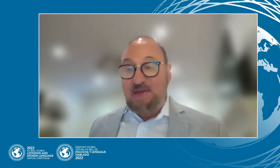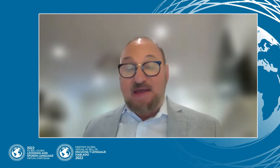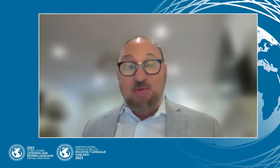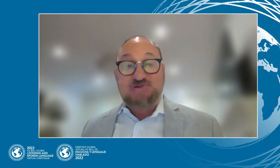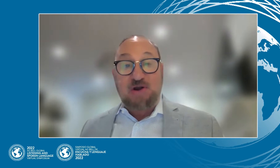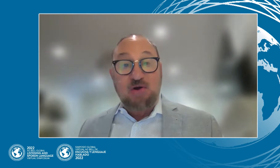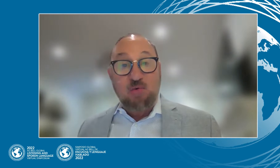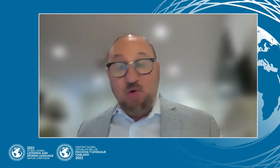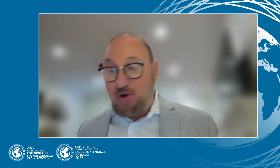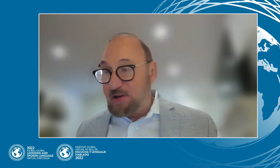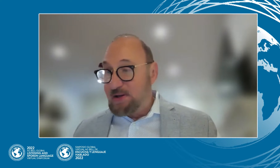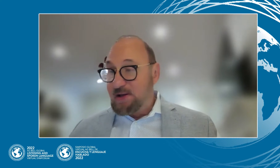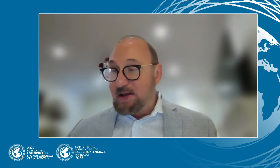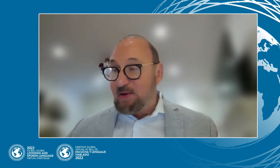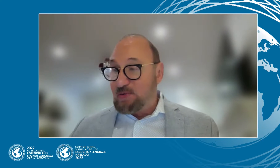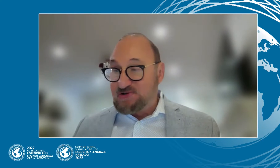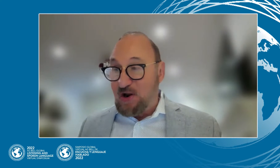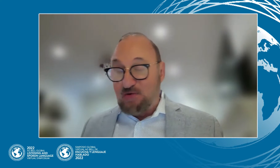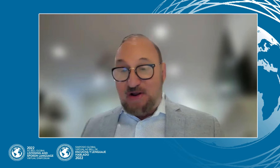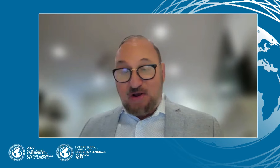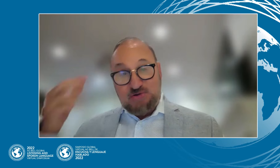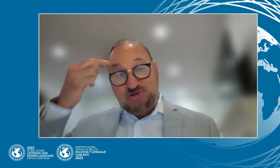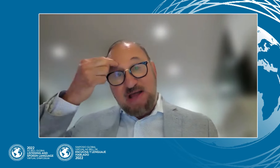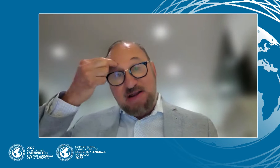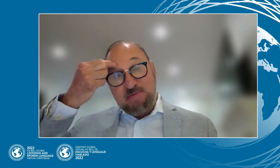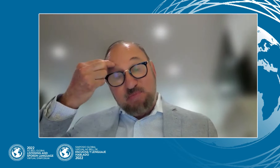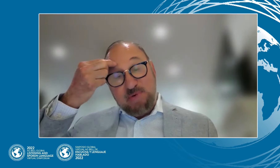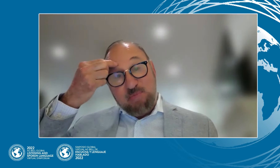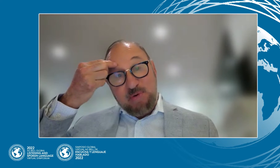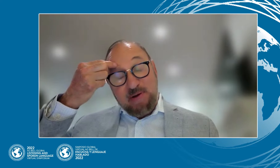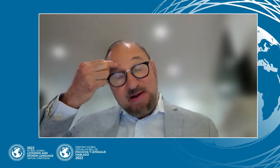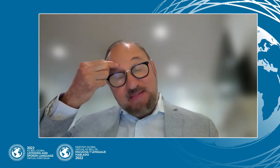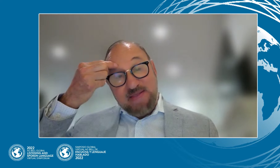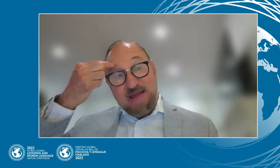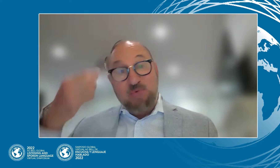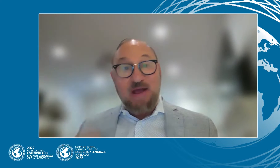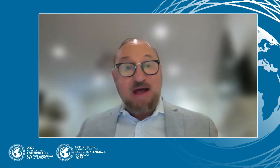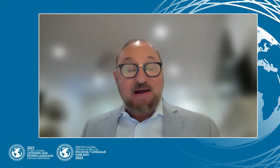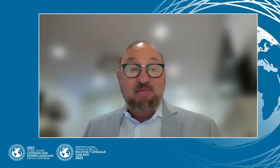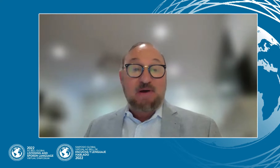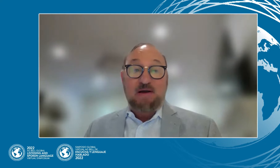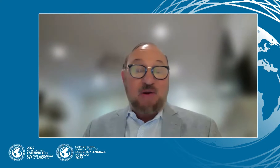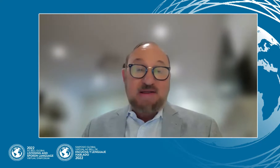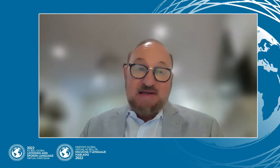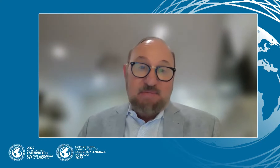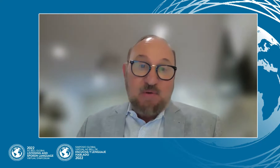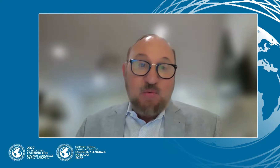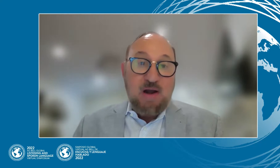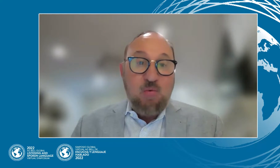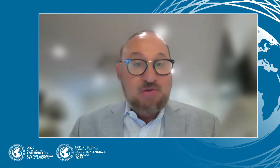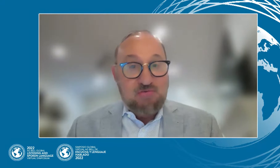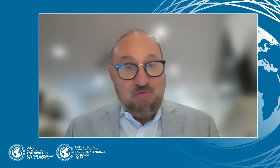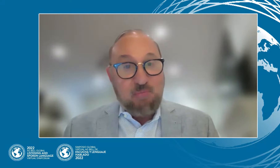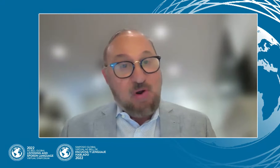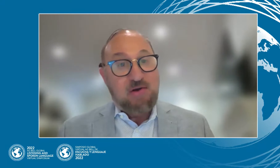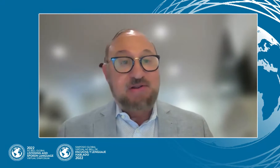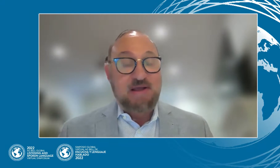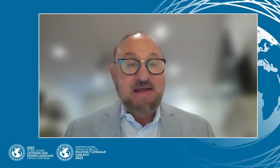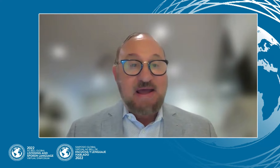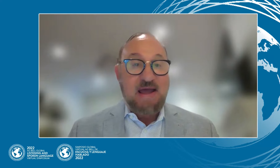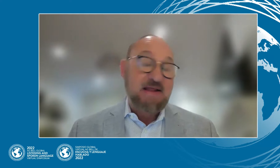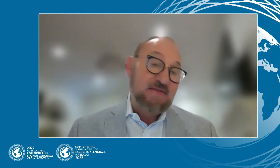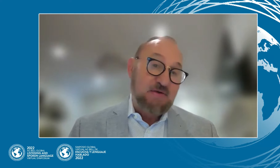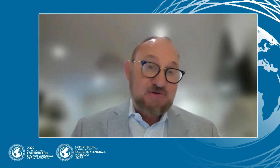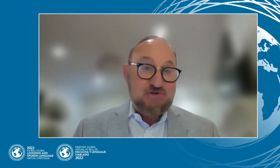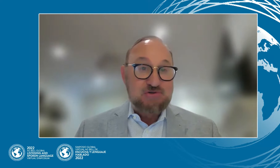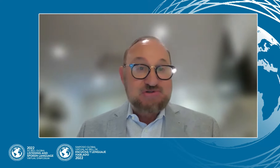exam. It was a lot of work, it was a lot of negotiating, but at the end we had a great time and we had a wonderful product